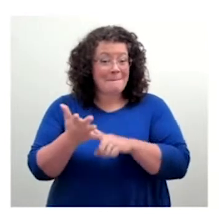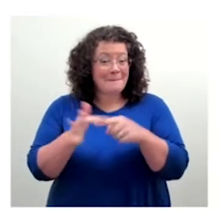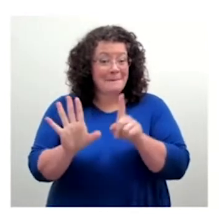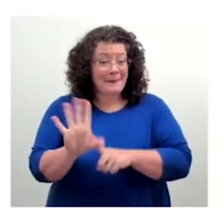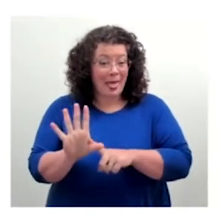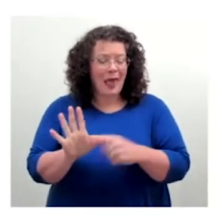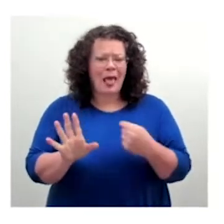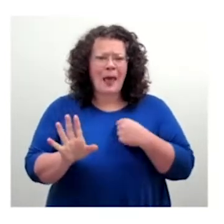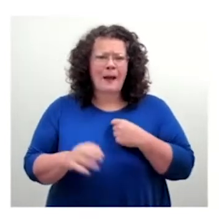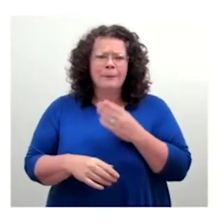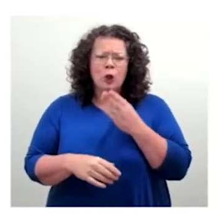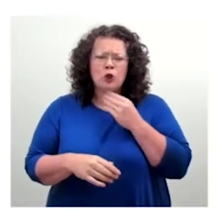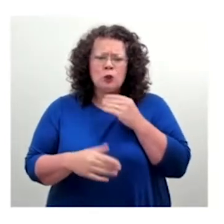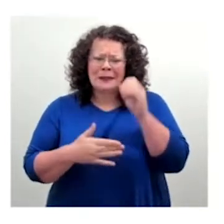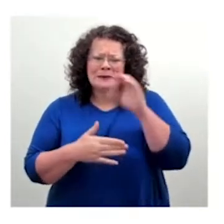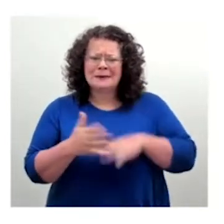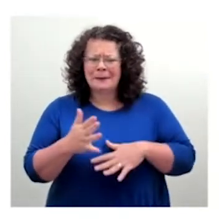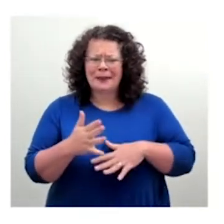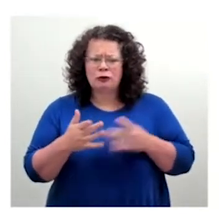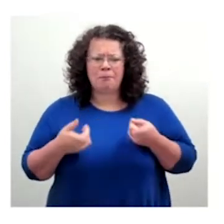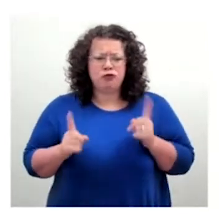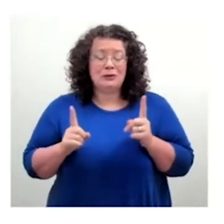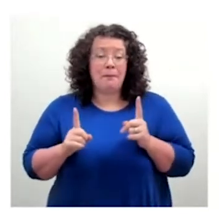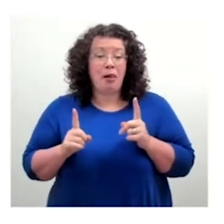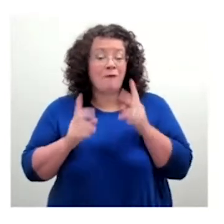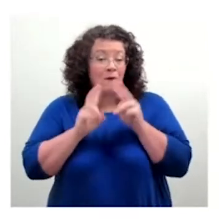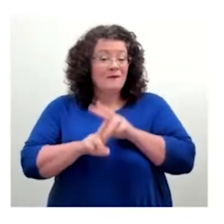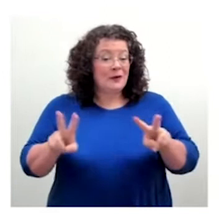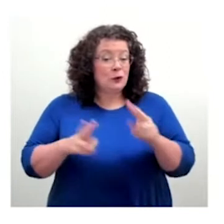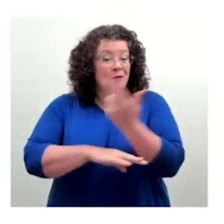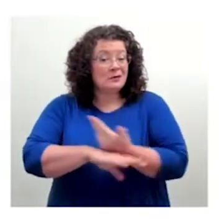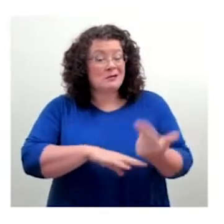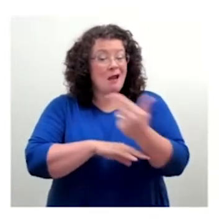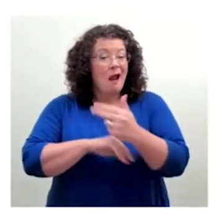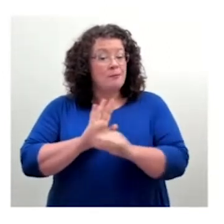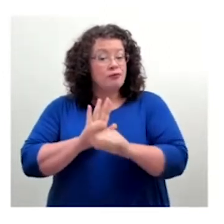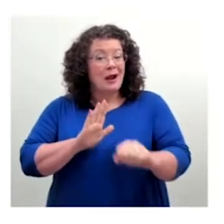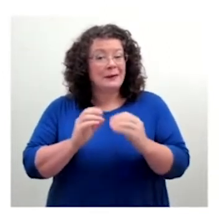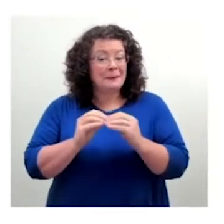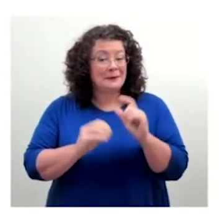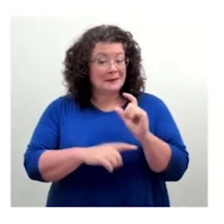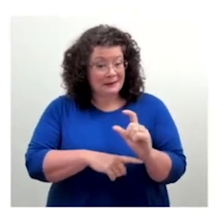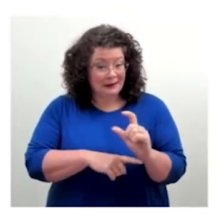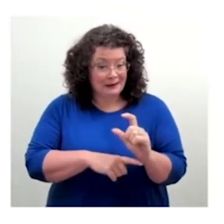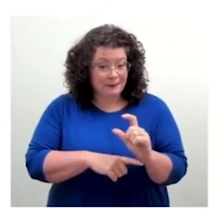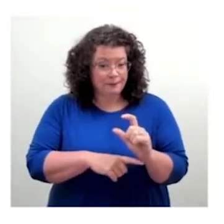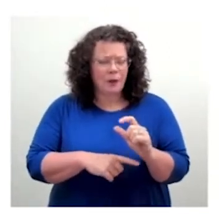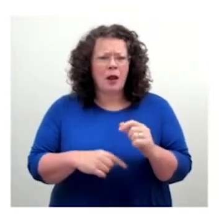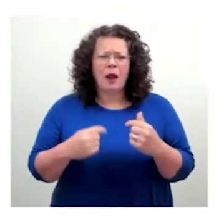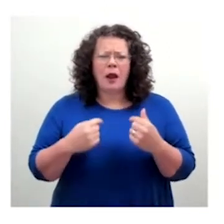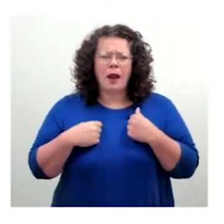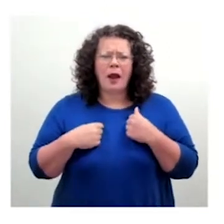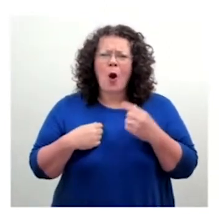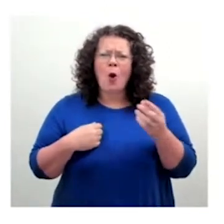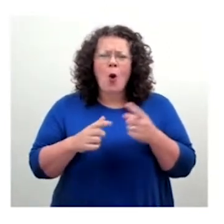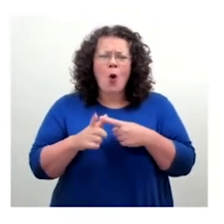the BBC. If we're doing the audio description, I'm pretty bog standard, white male beard glasses,